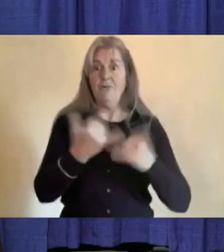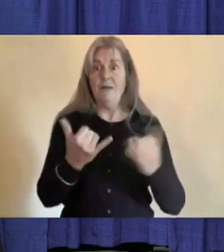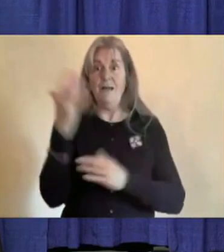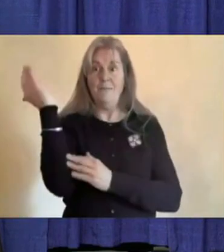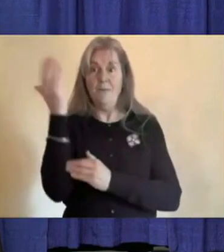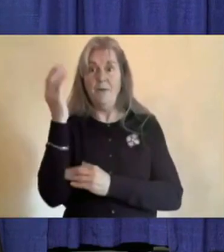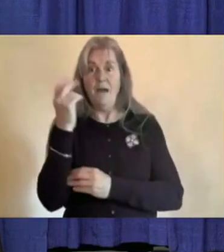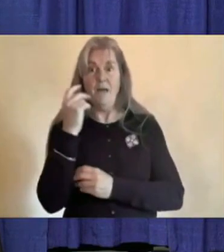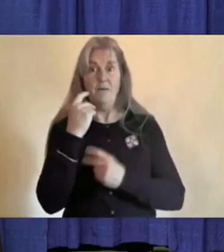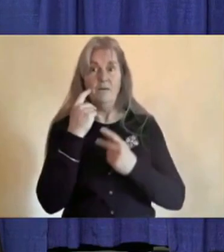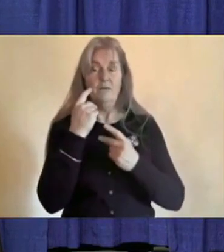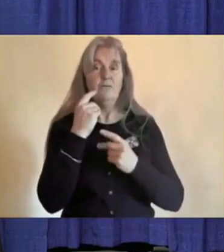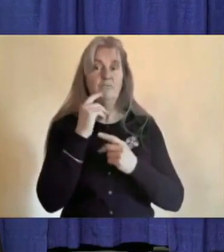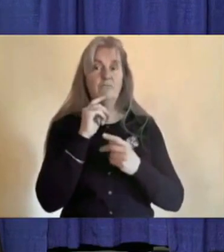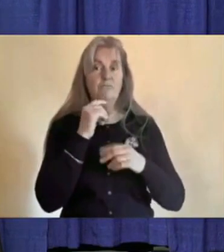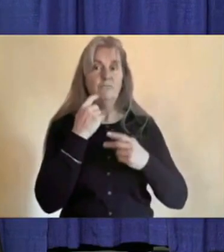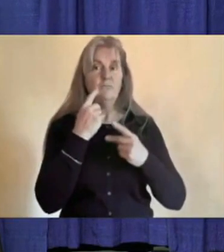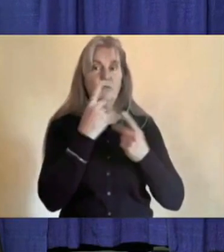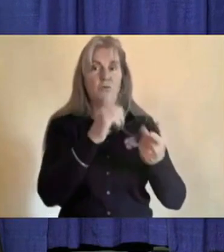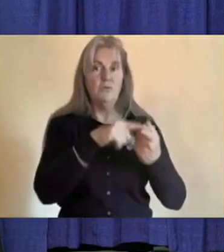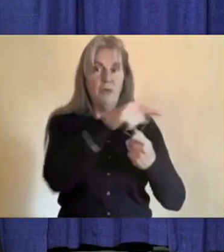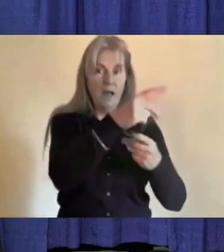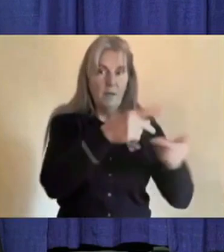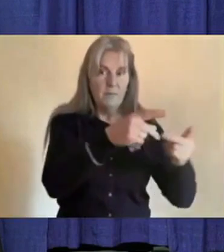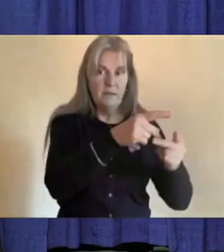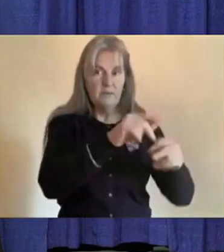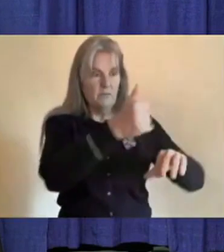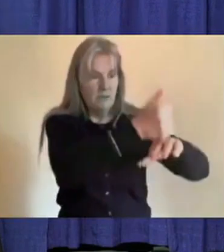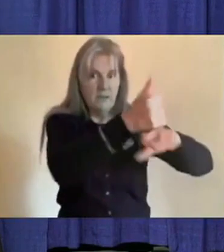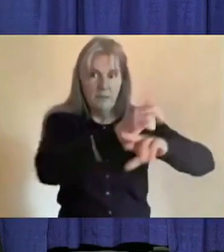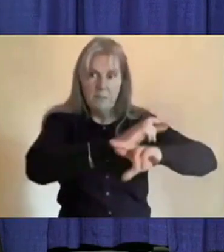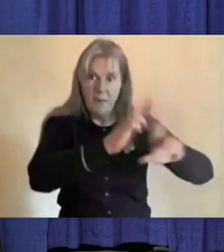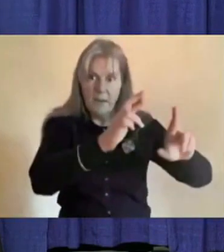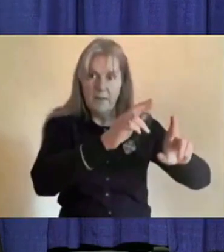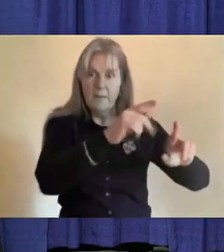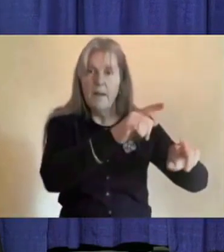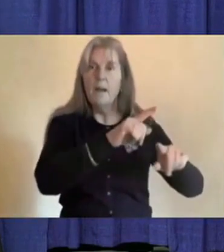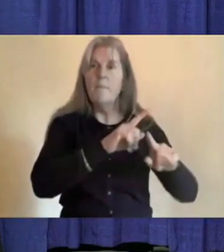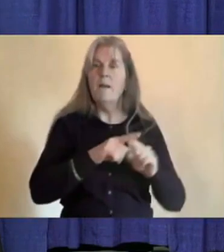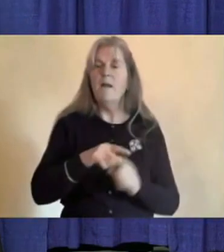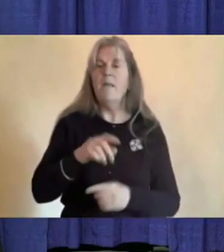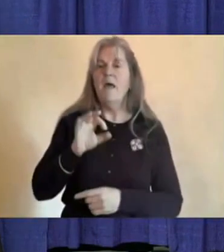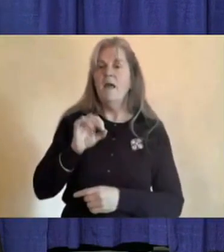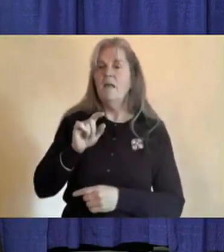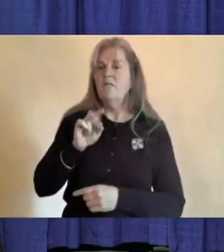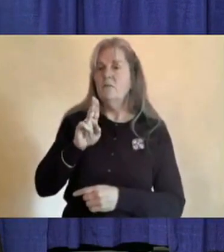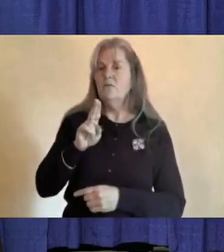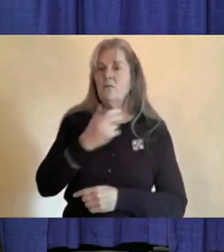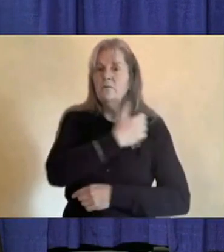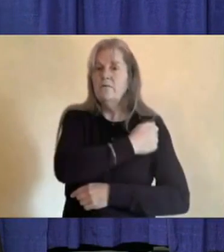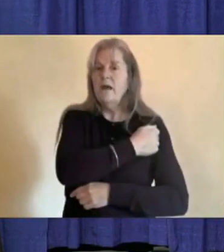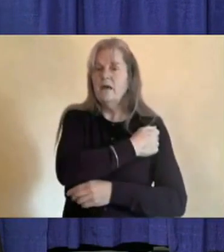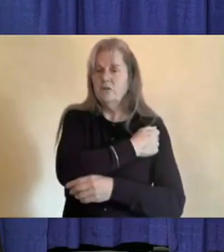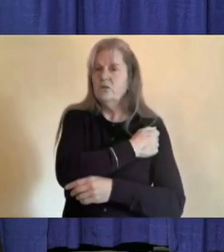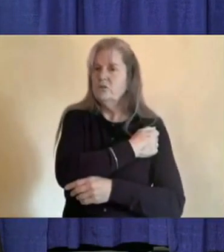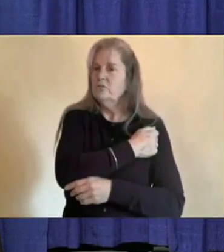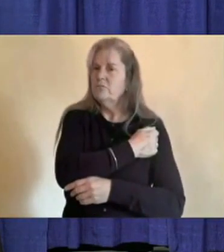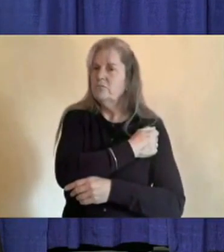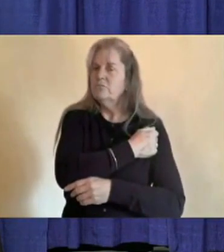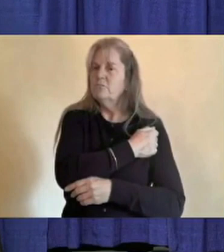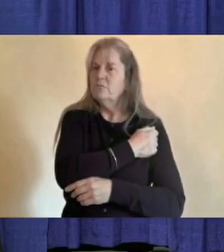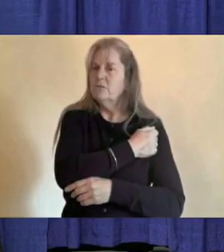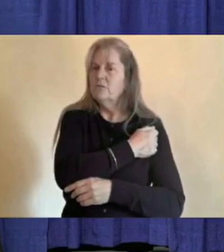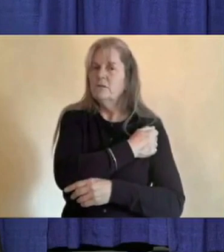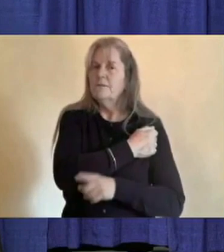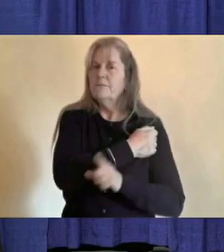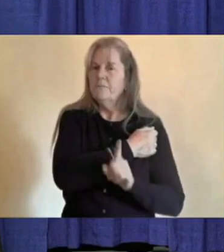So, really looking forward to this influenza vaccine season. We will also be in the